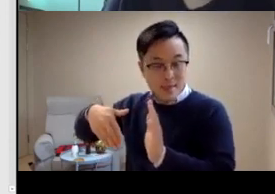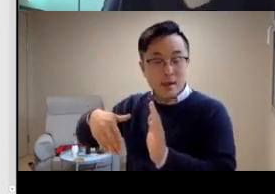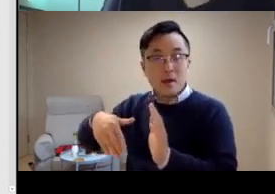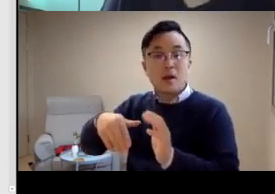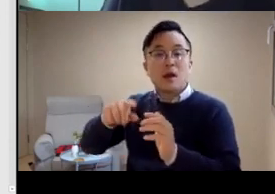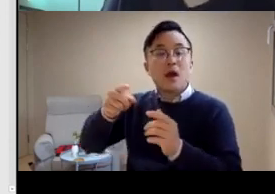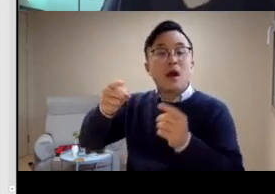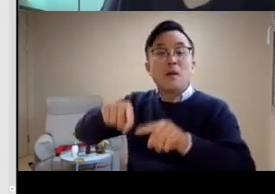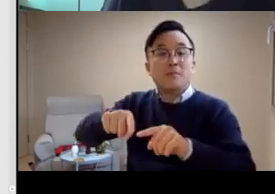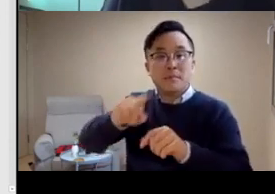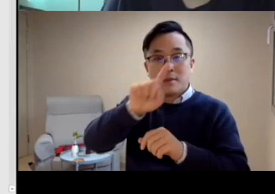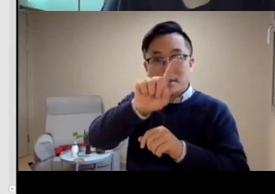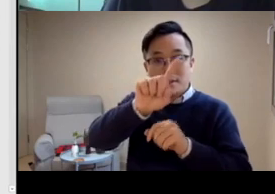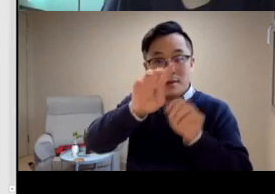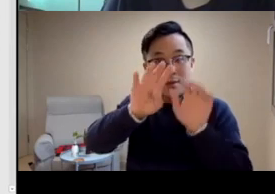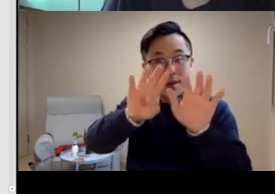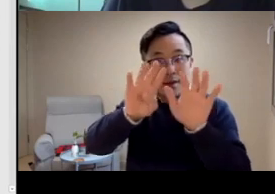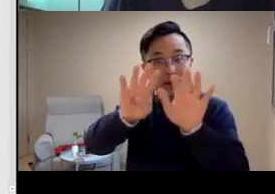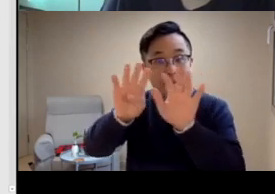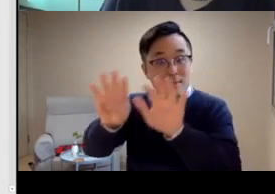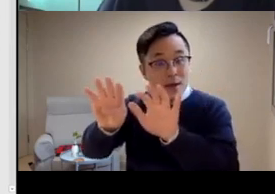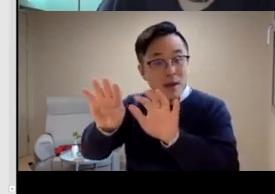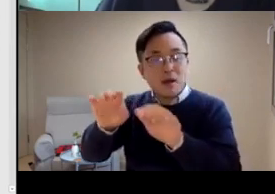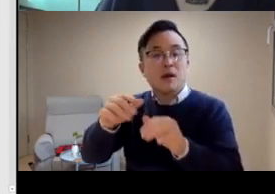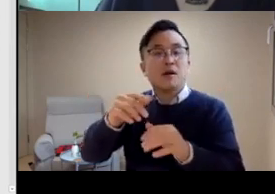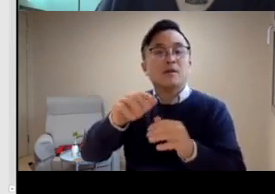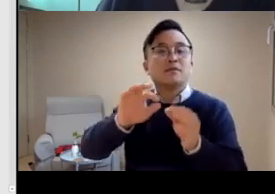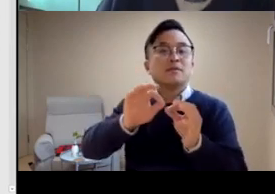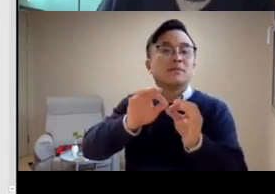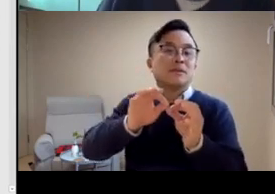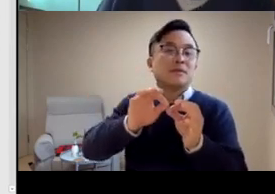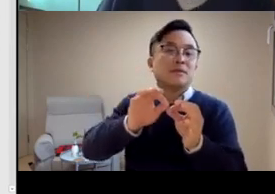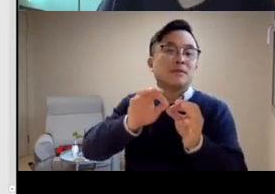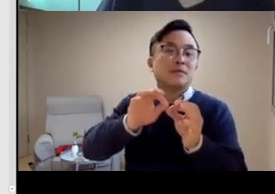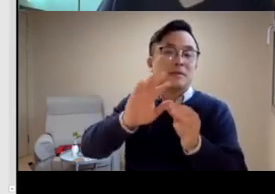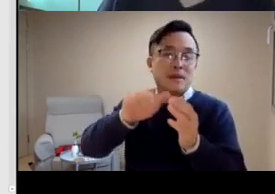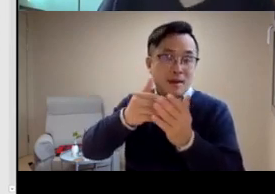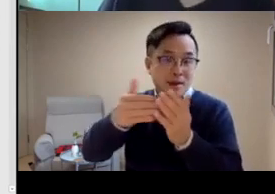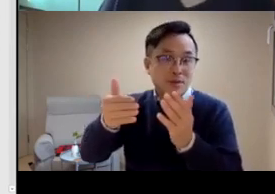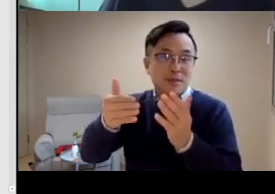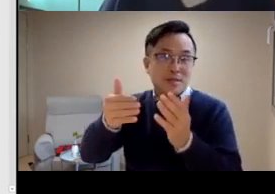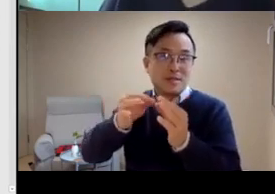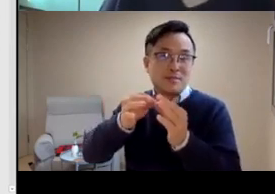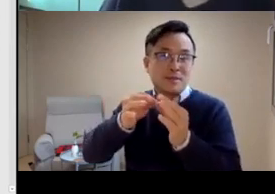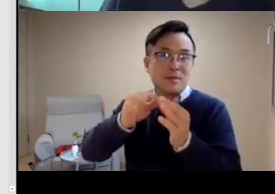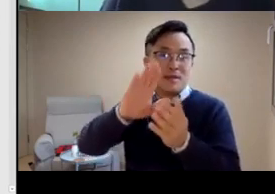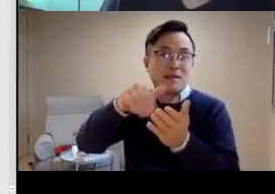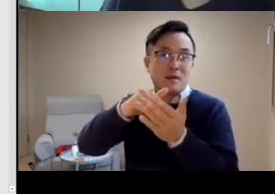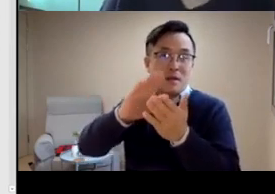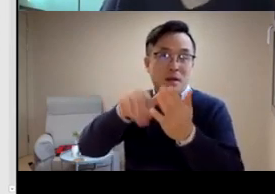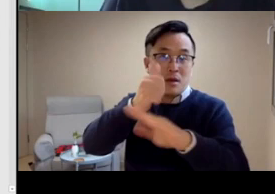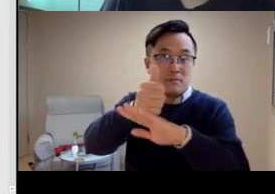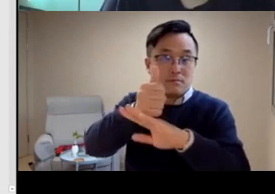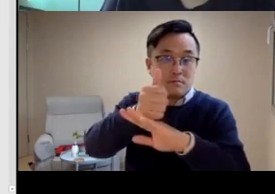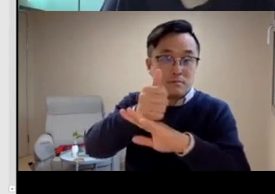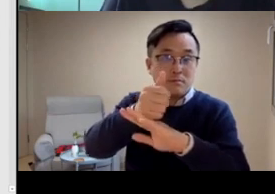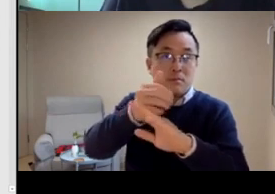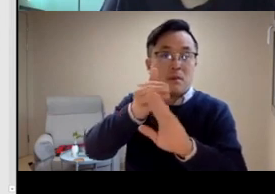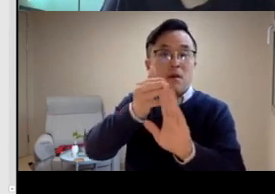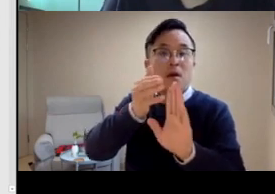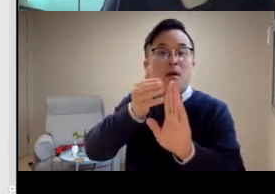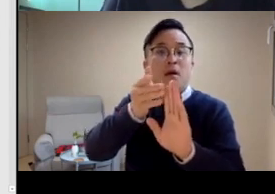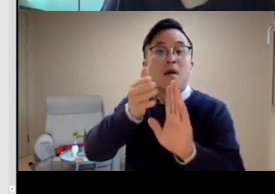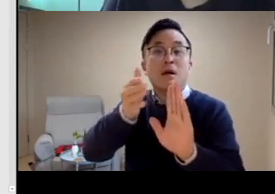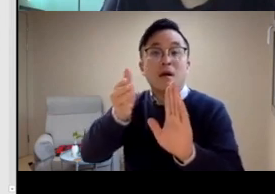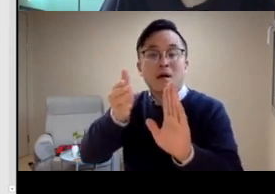things. But there was no real relationship with the Deaf community. But from 1999, things began